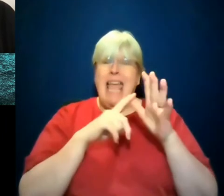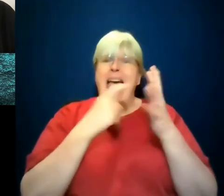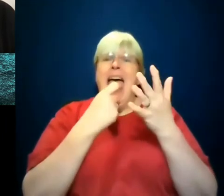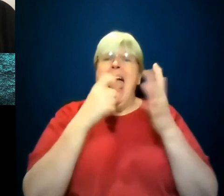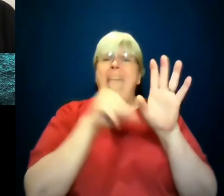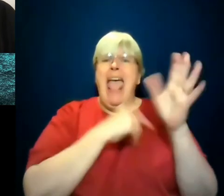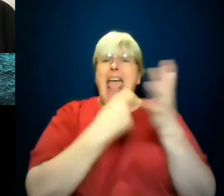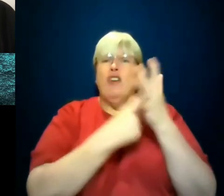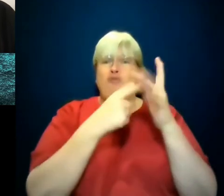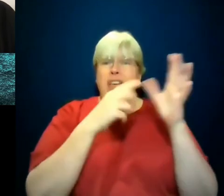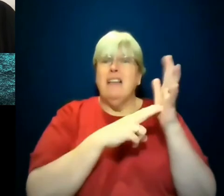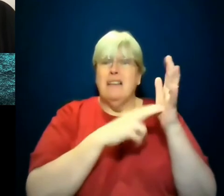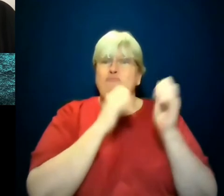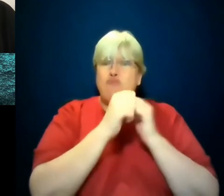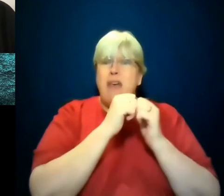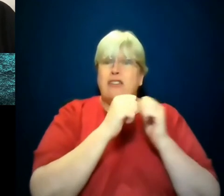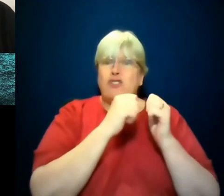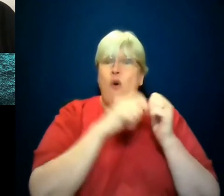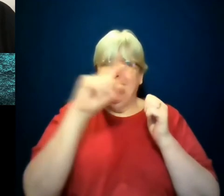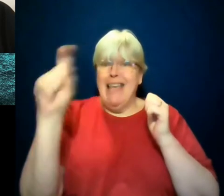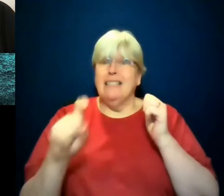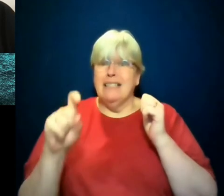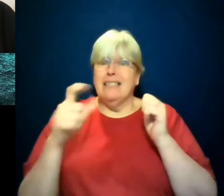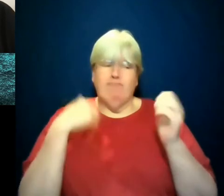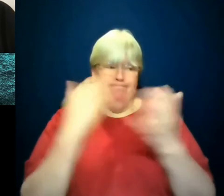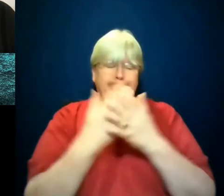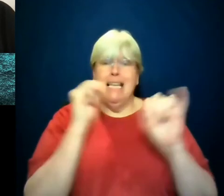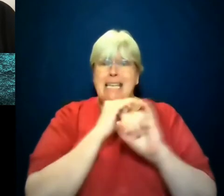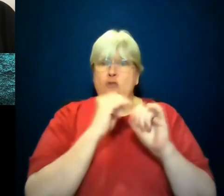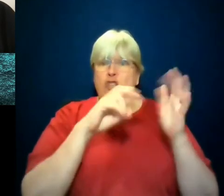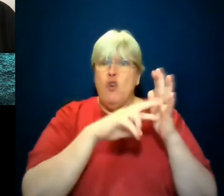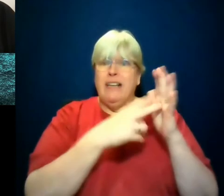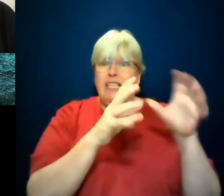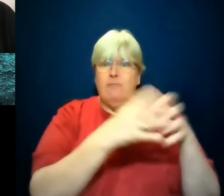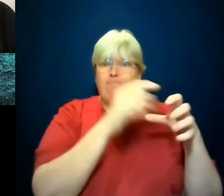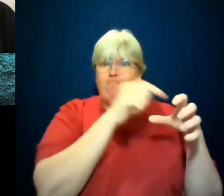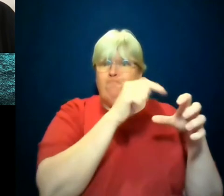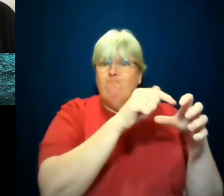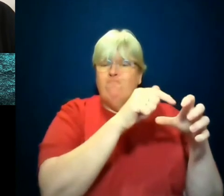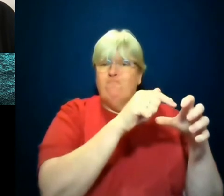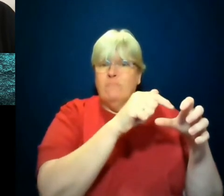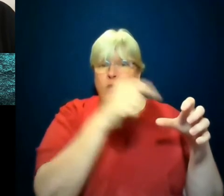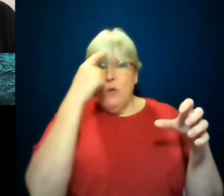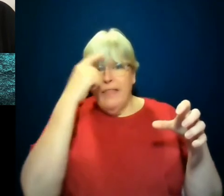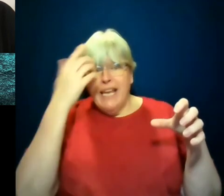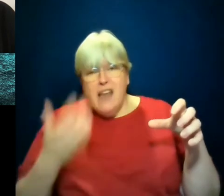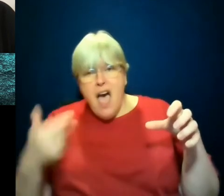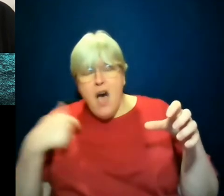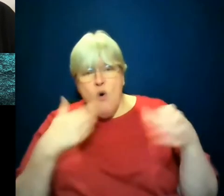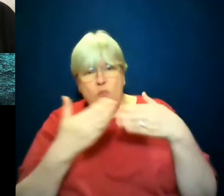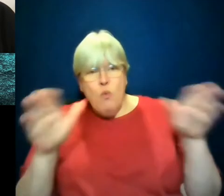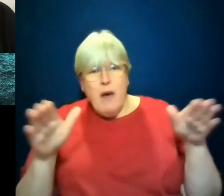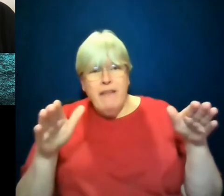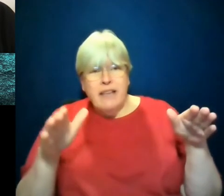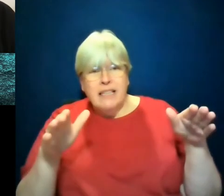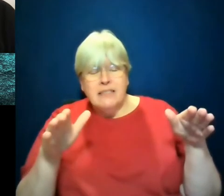is. Do you think there is now a widespread acceptance that those people, not